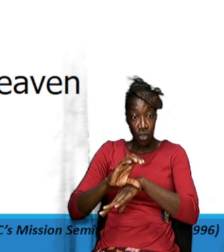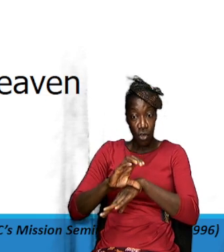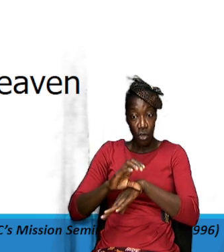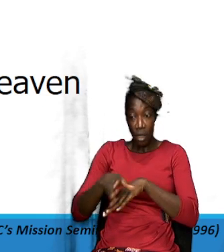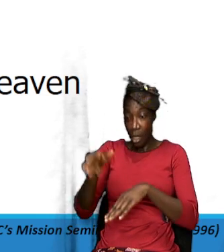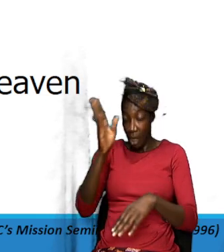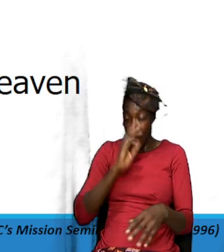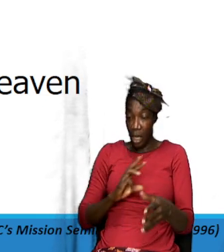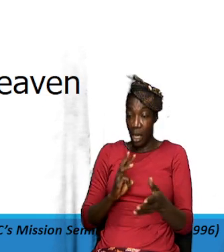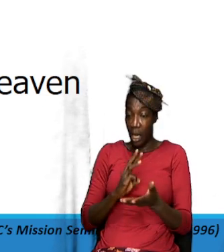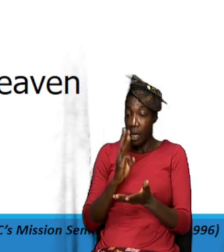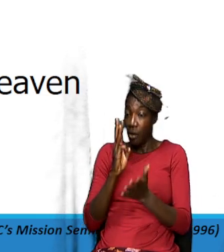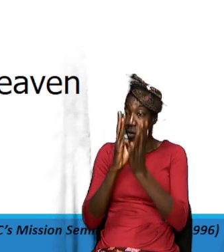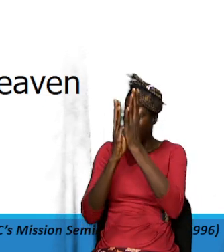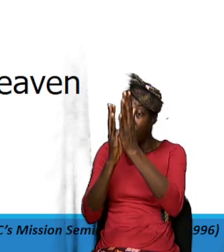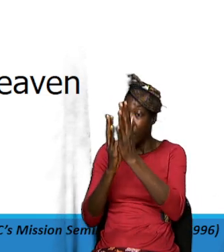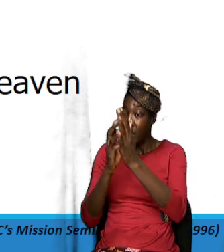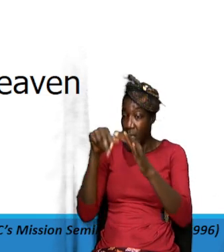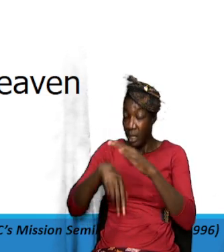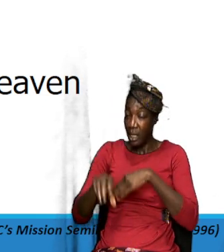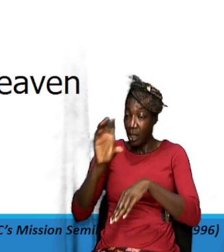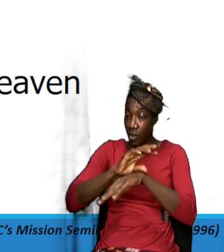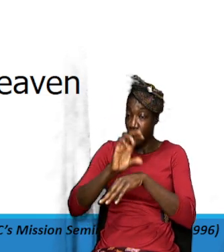church you know people are saved